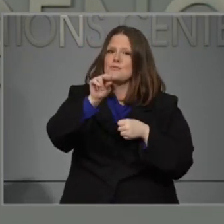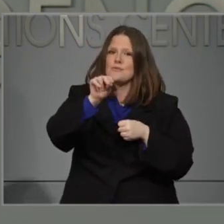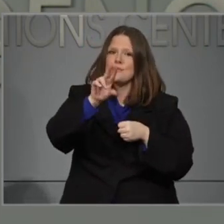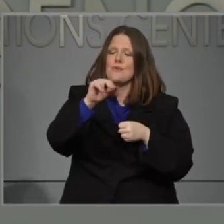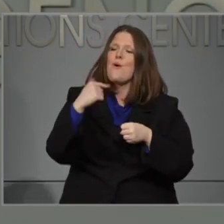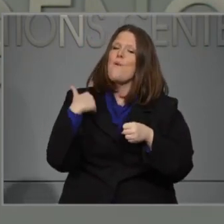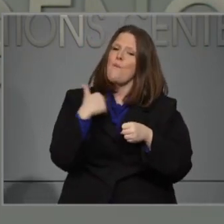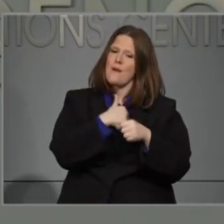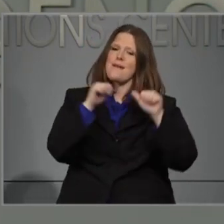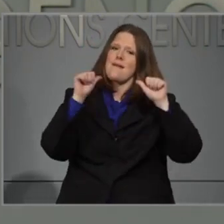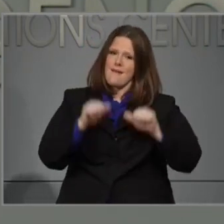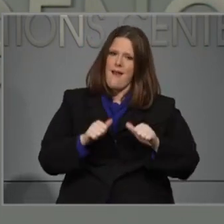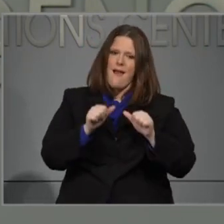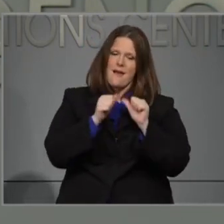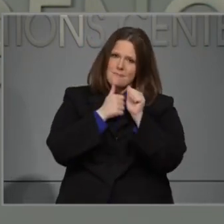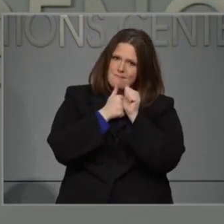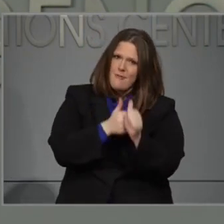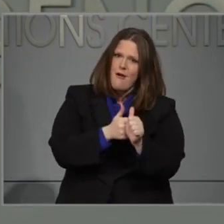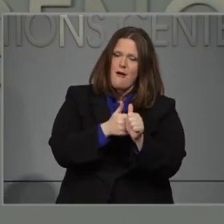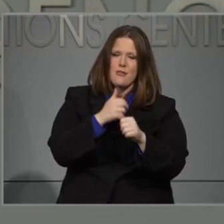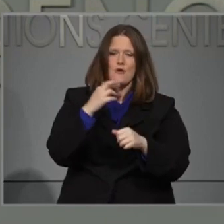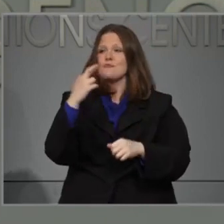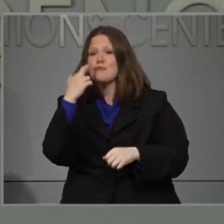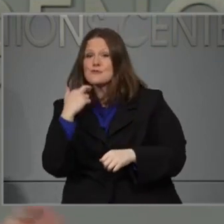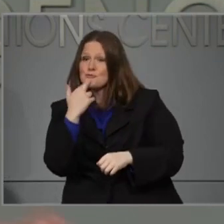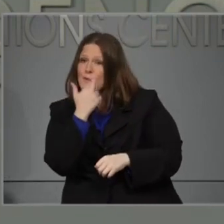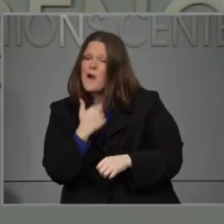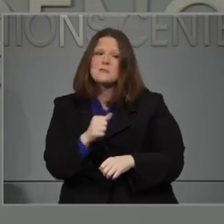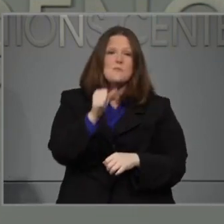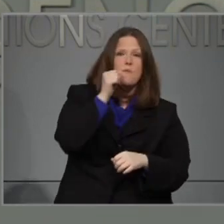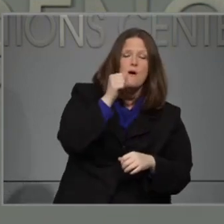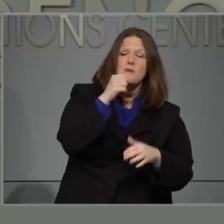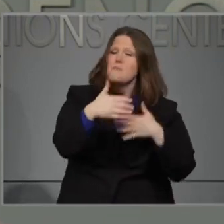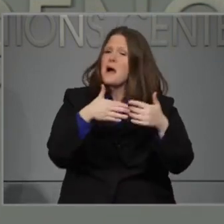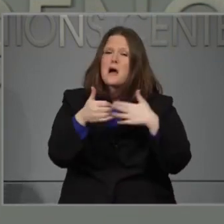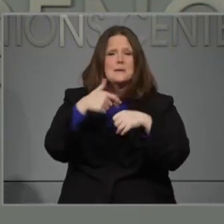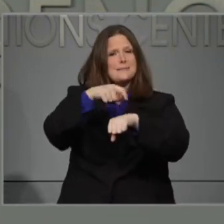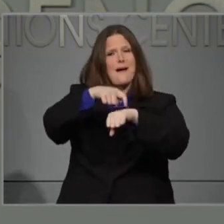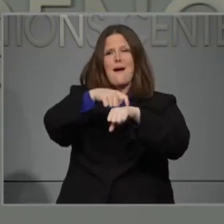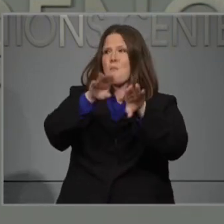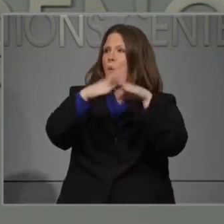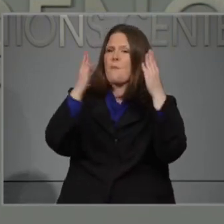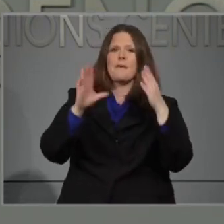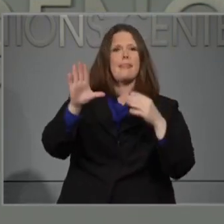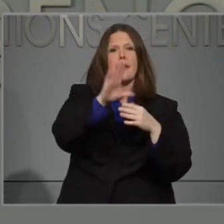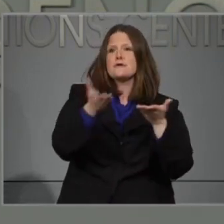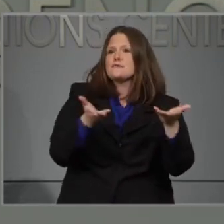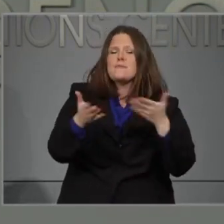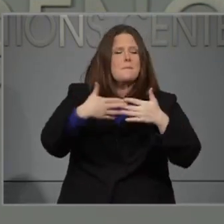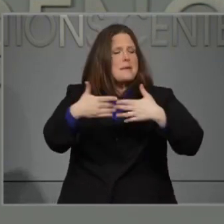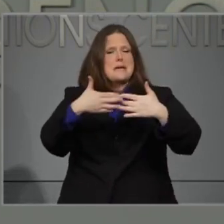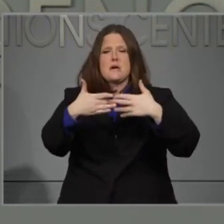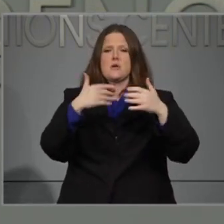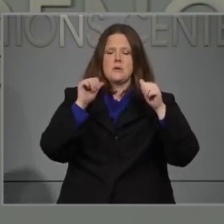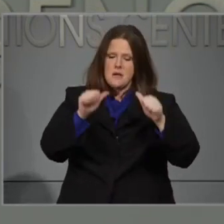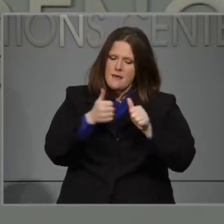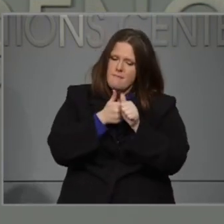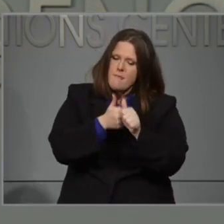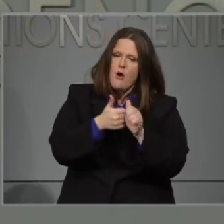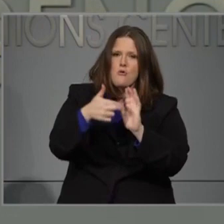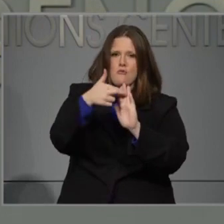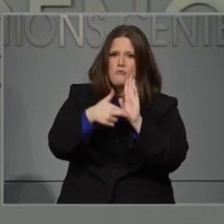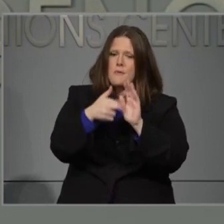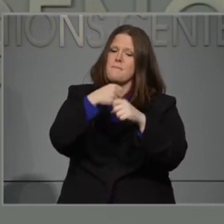take the individual actions together, restaurants included, no matter what time of day, what they're serving, to make sure that